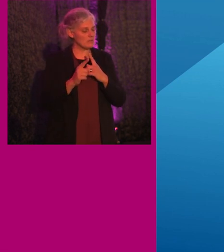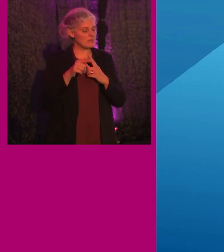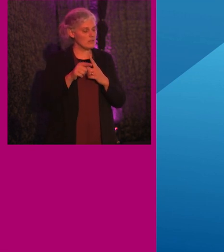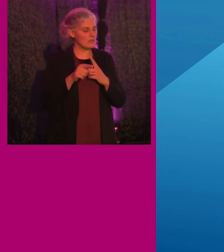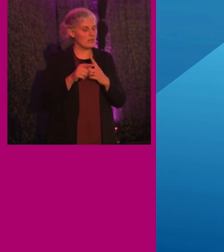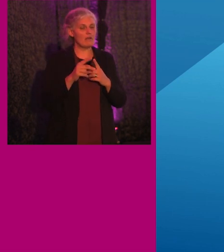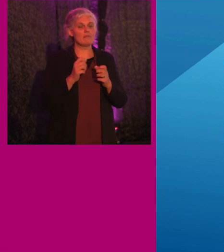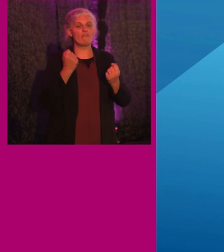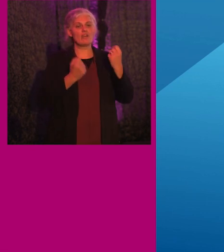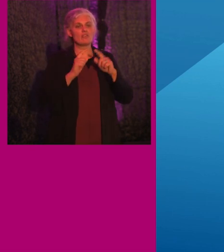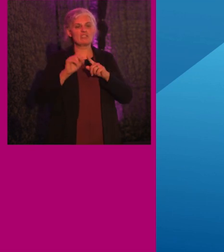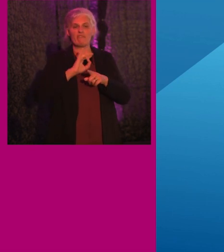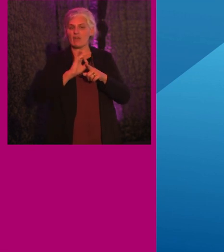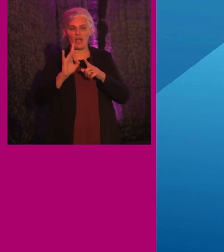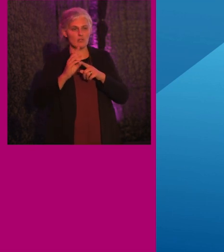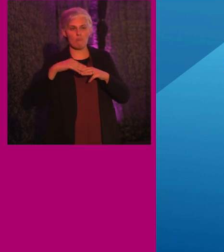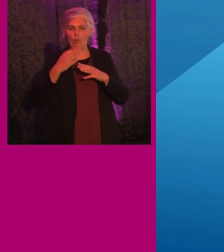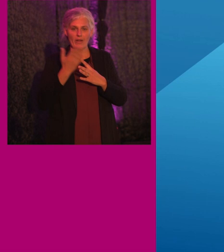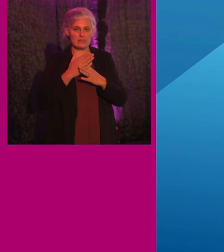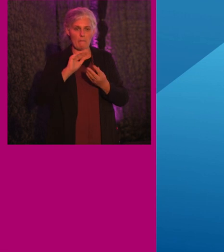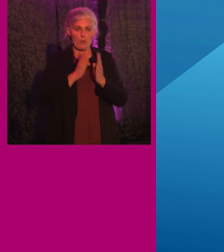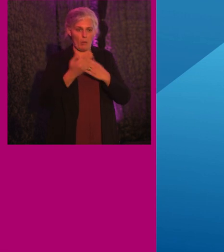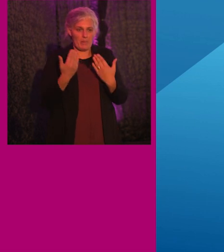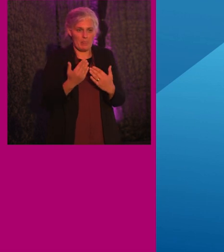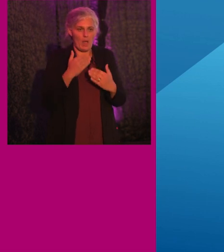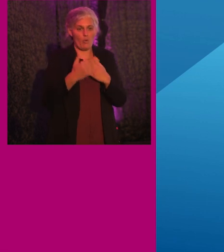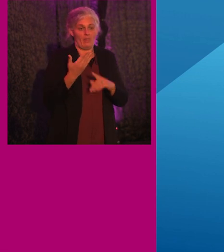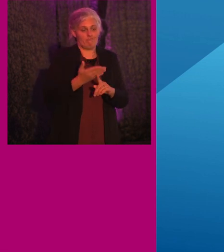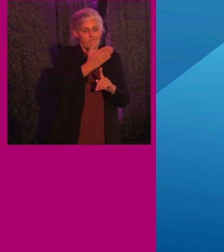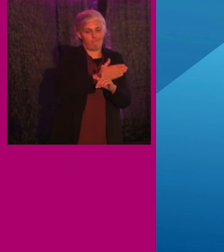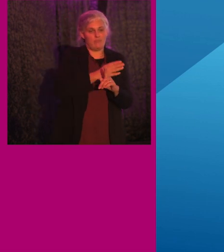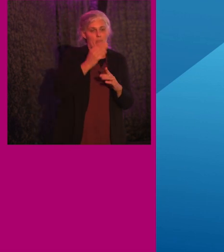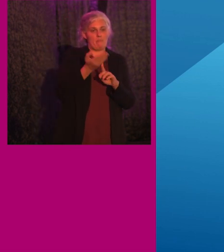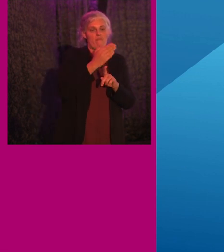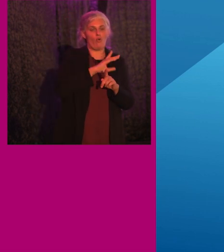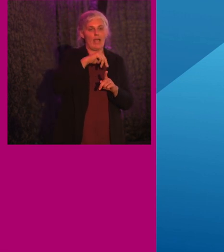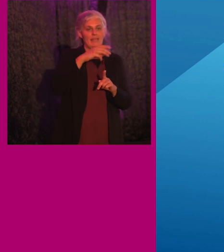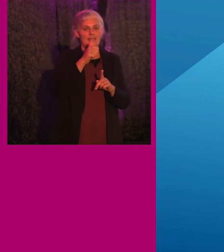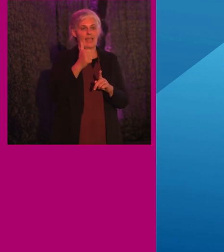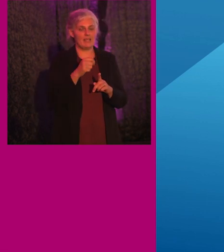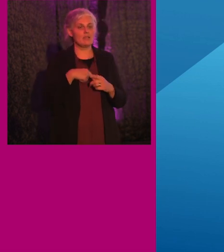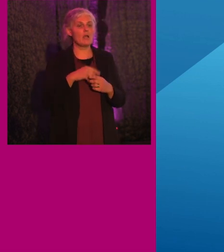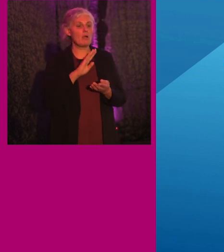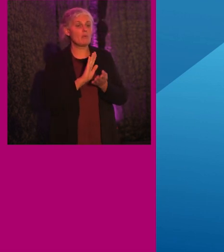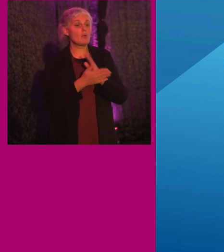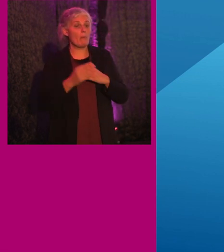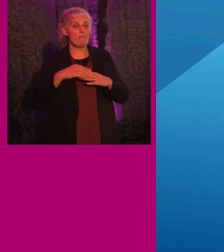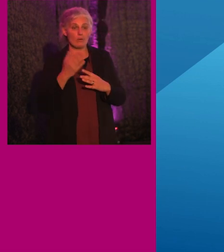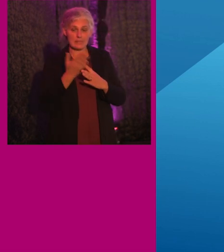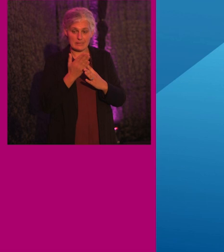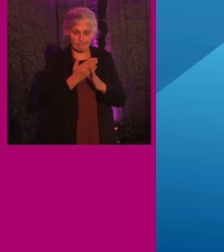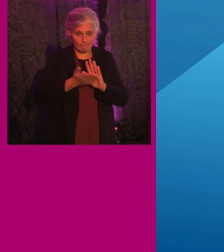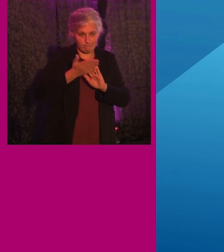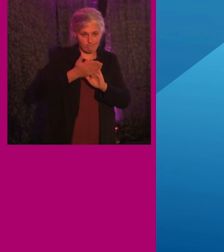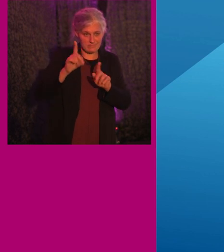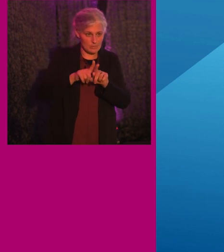Vehicles of all types are much more accessible today than they were before the ADA. Facilities are becoming more accessible, but we